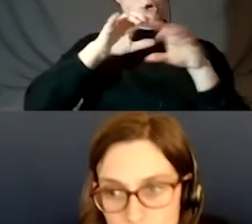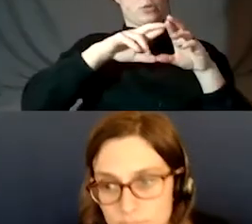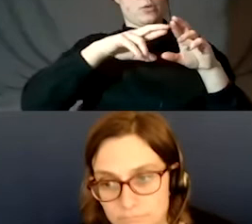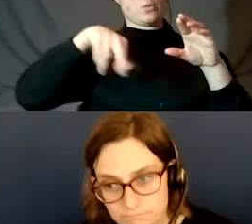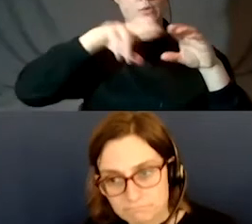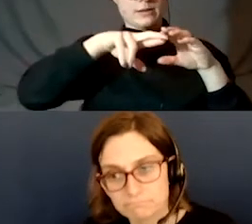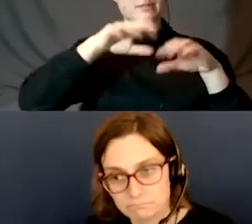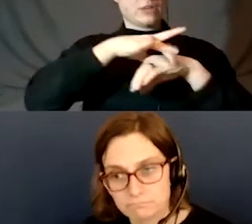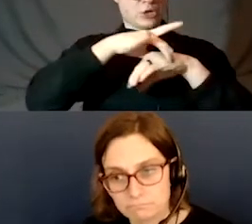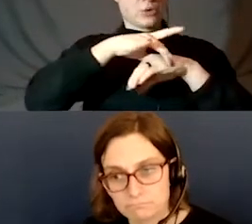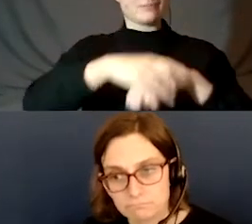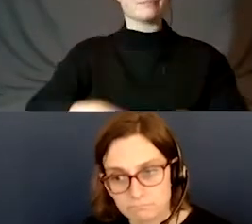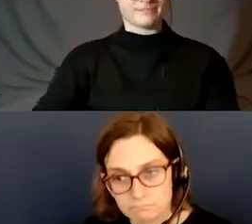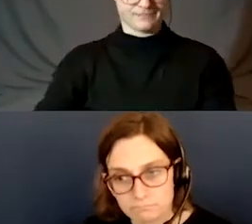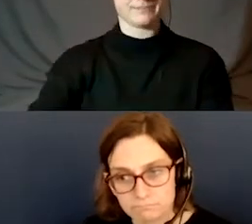distance here.